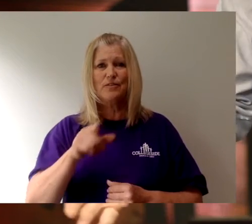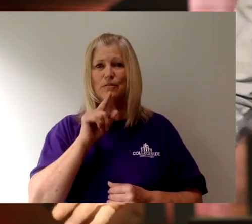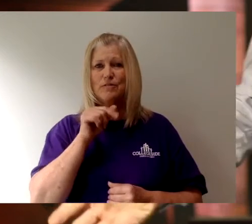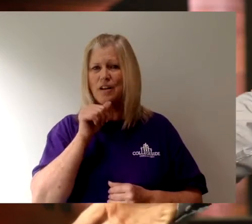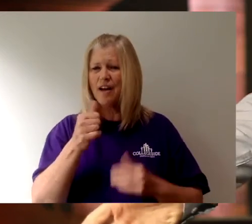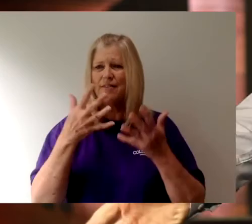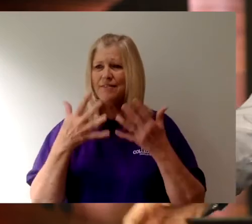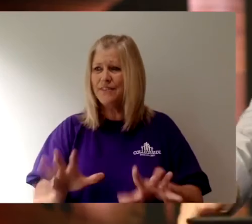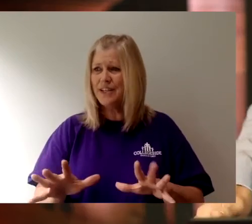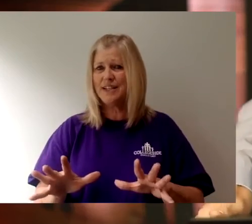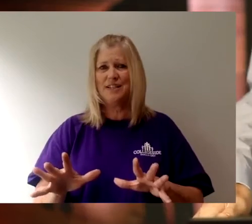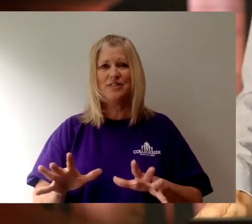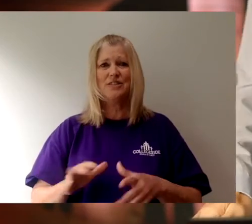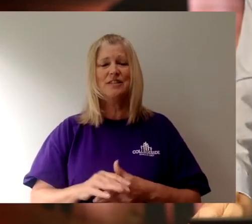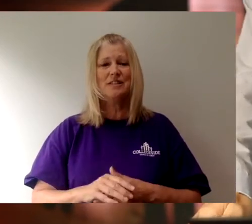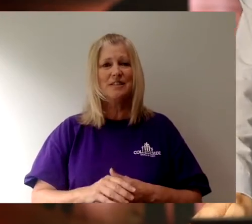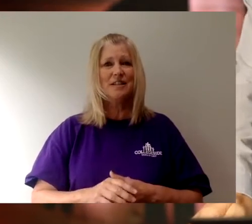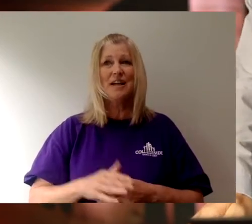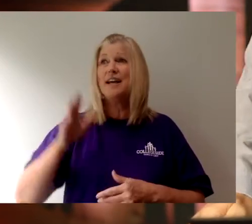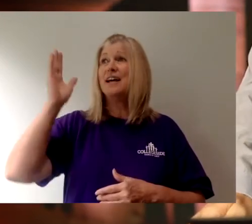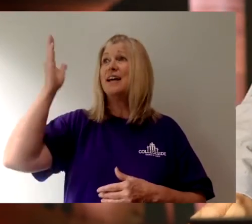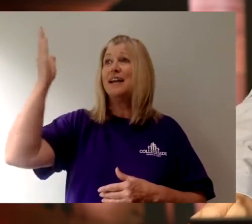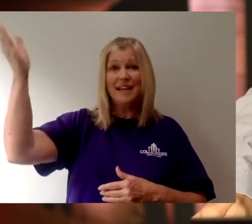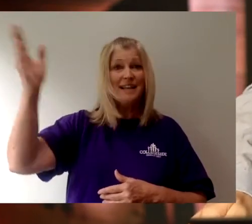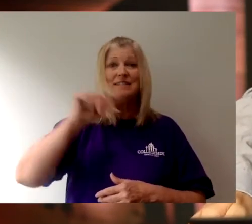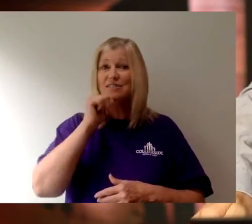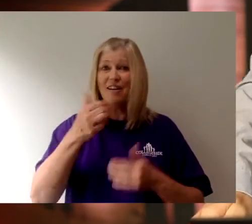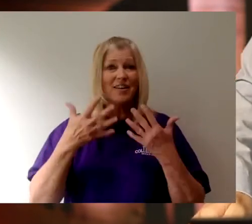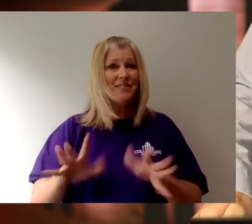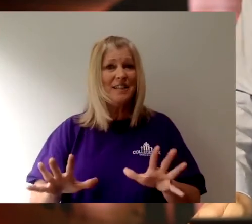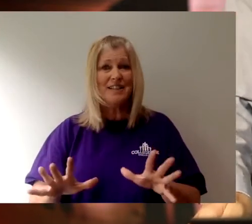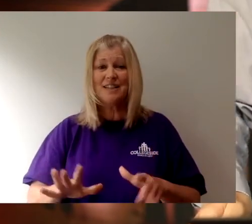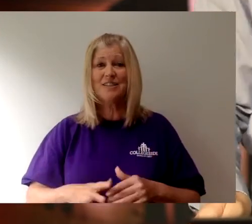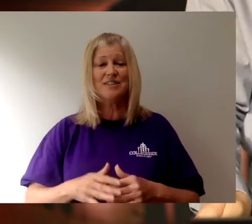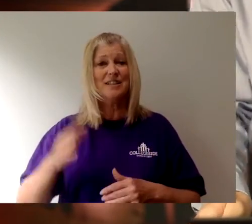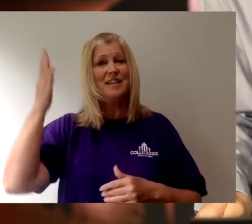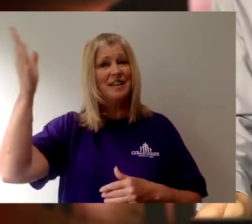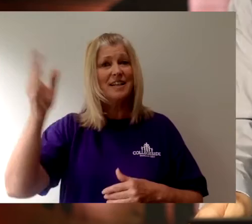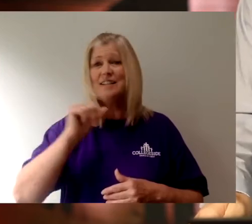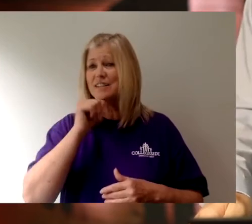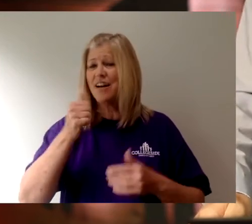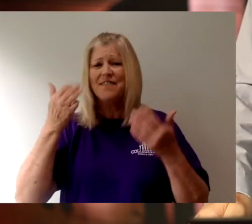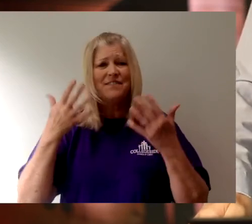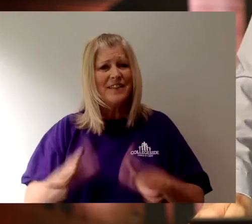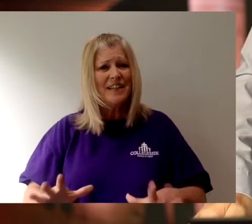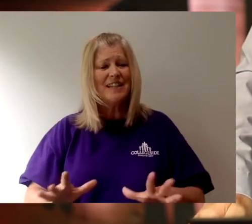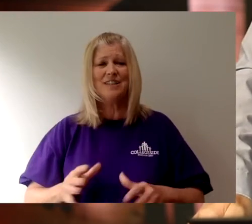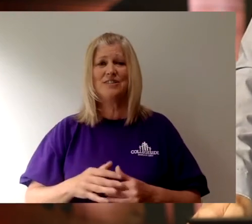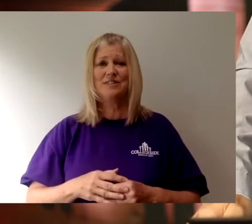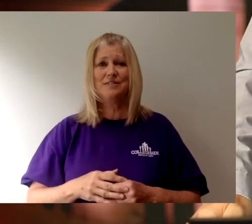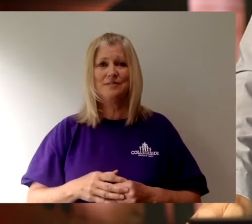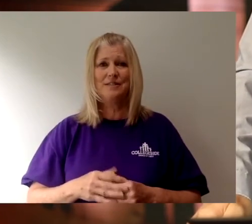You're not finished. He's not done. He's not finished.